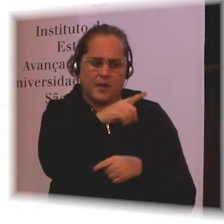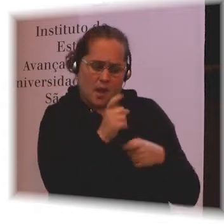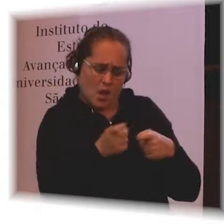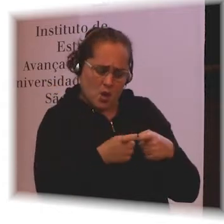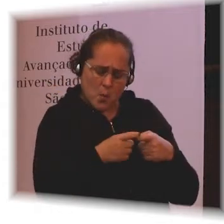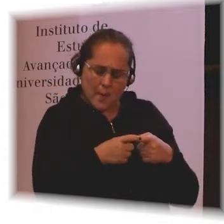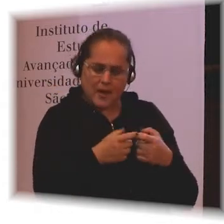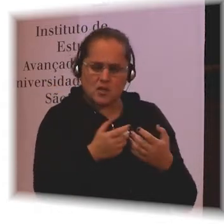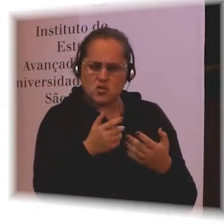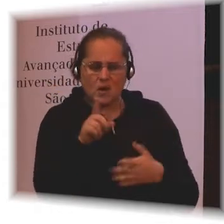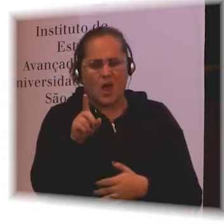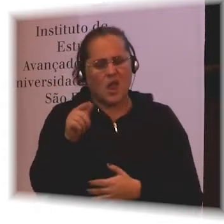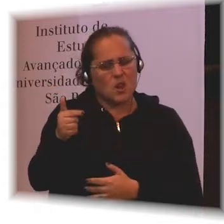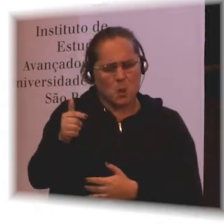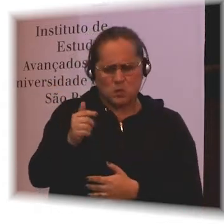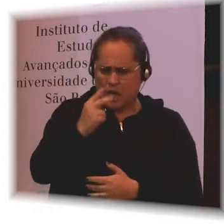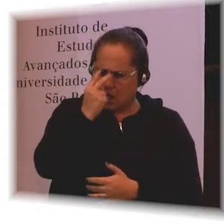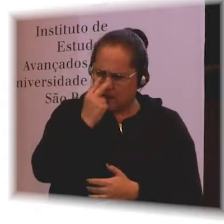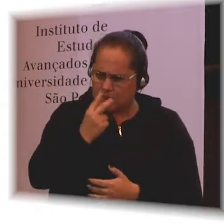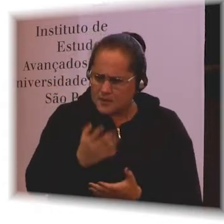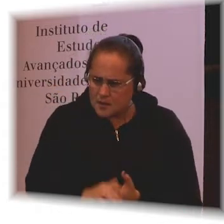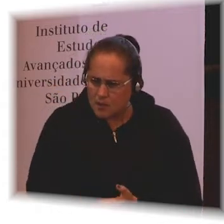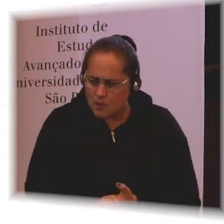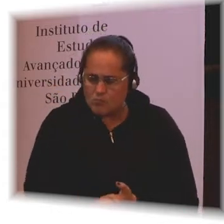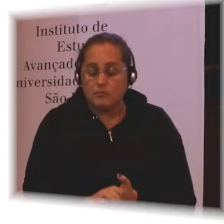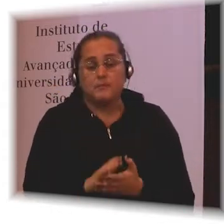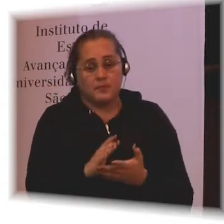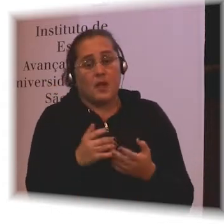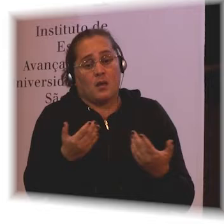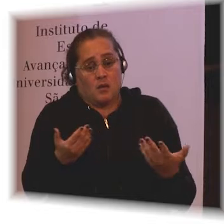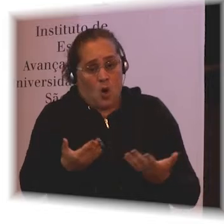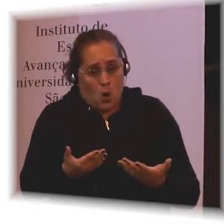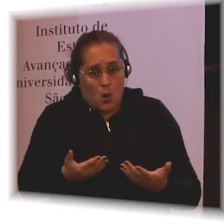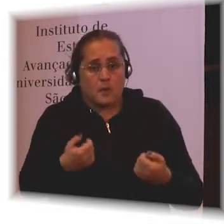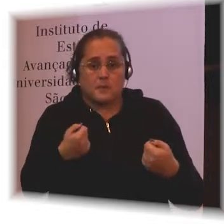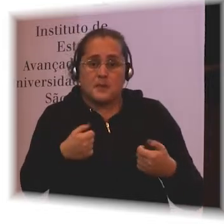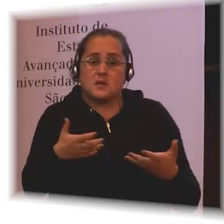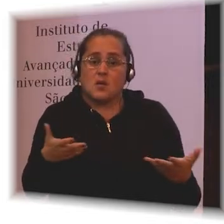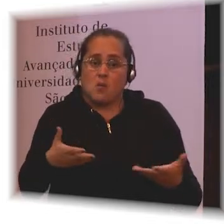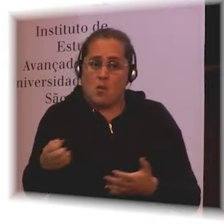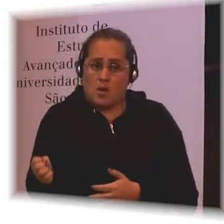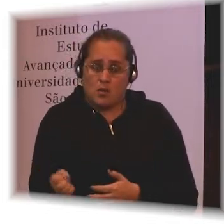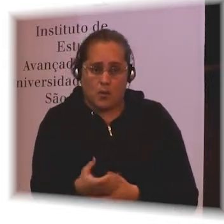And the standard way now is to put it all together. Is there a pointer?